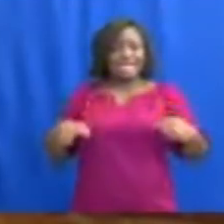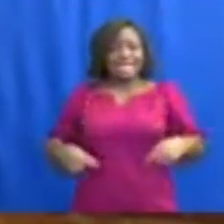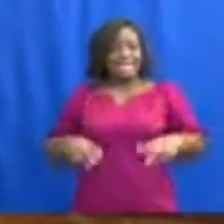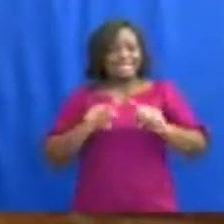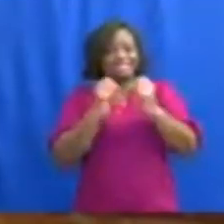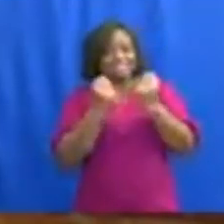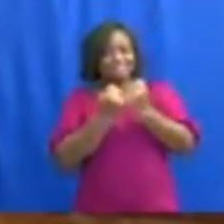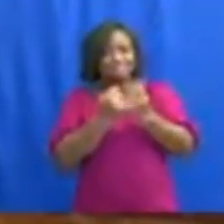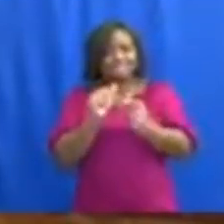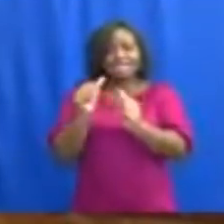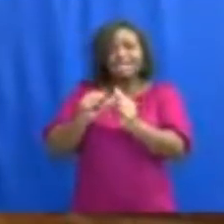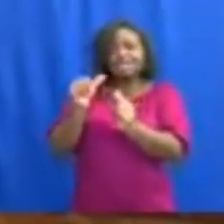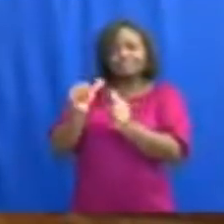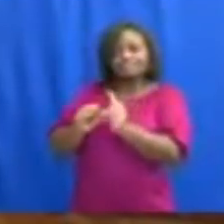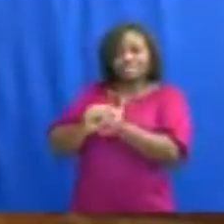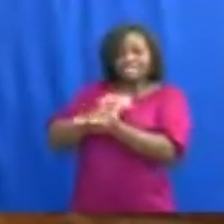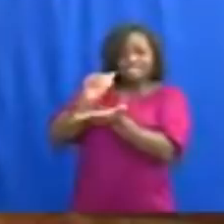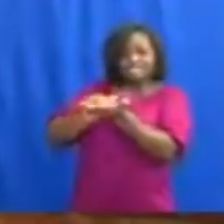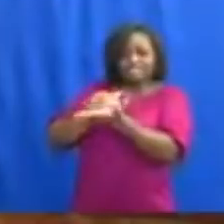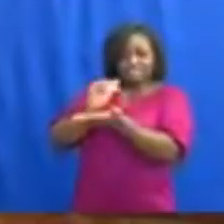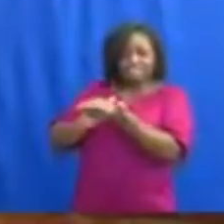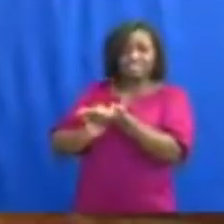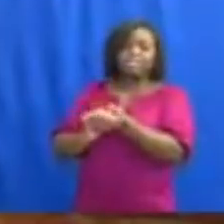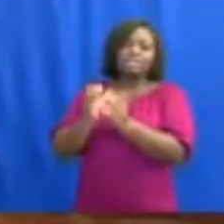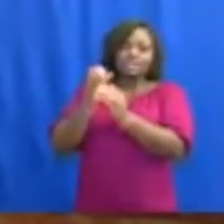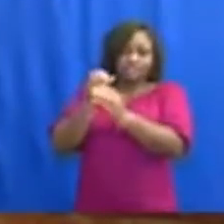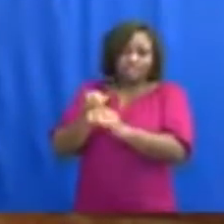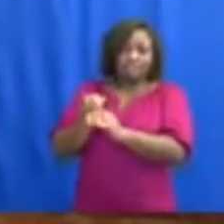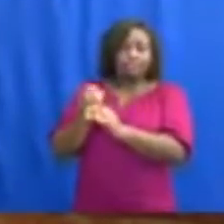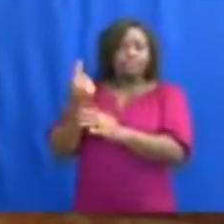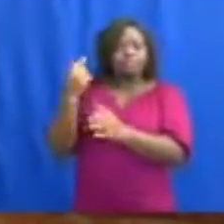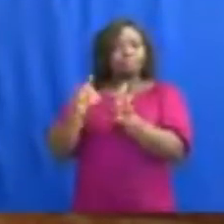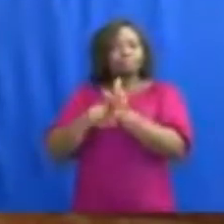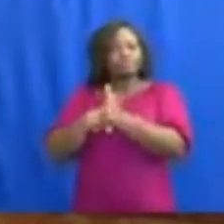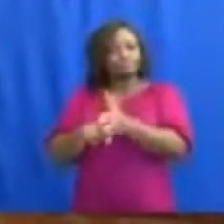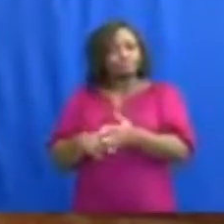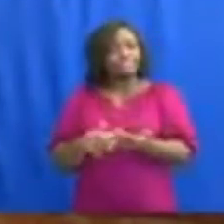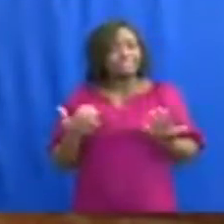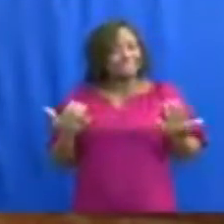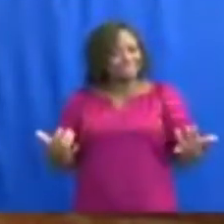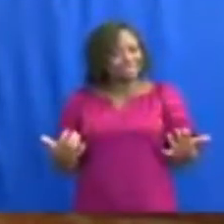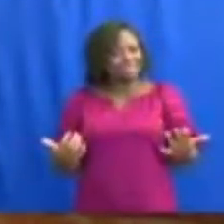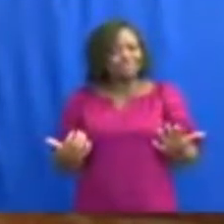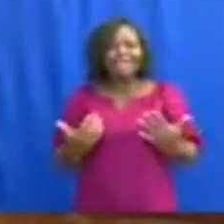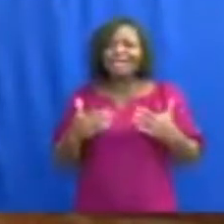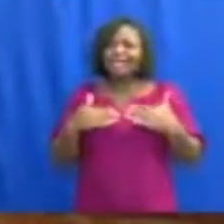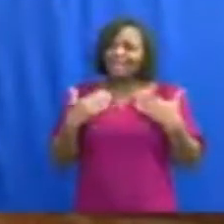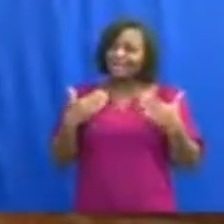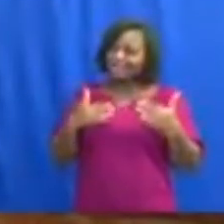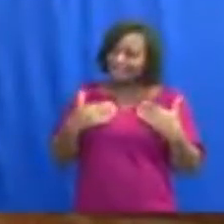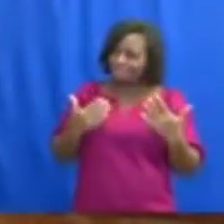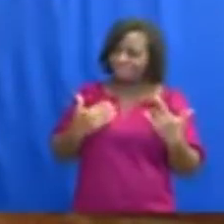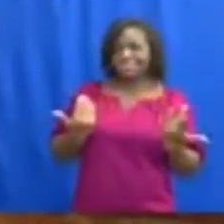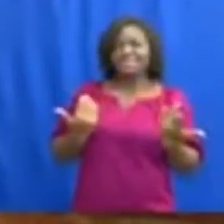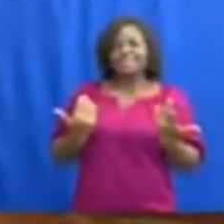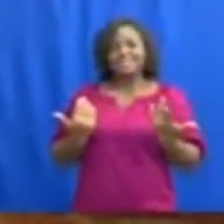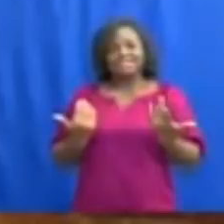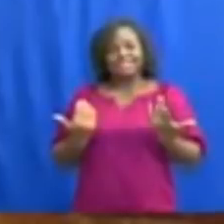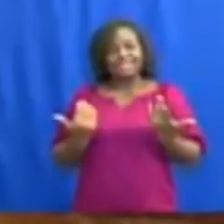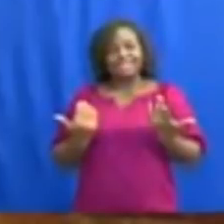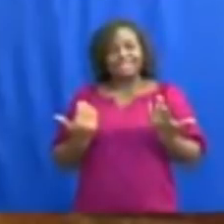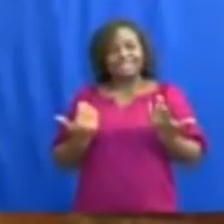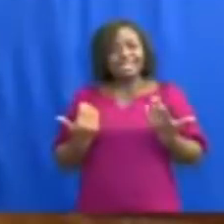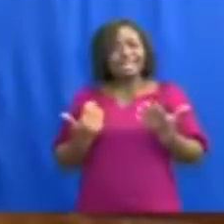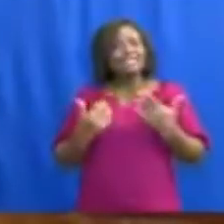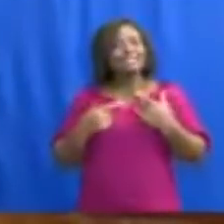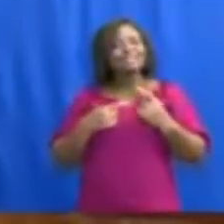treatment centers. We continue to be indebted to our health workers and